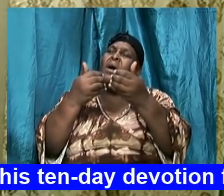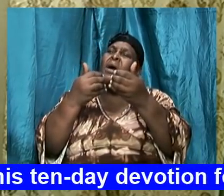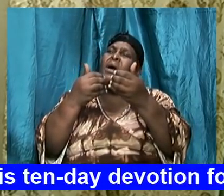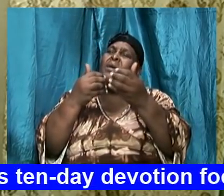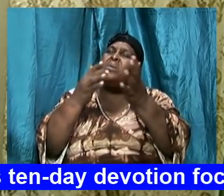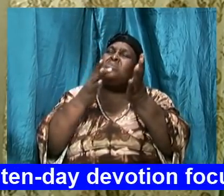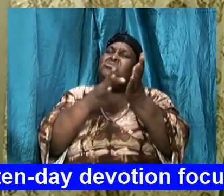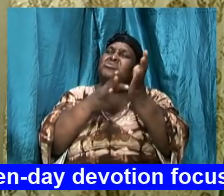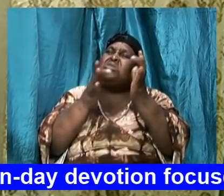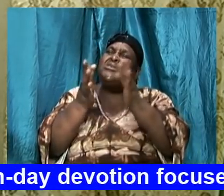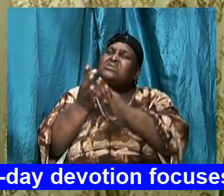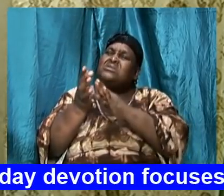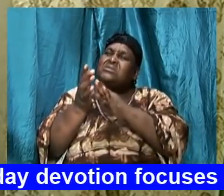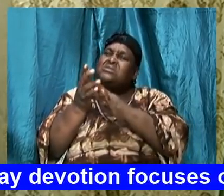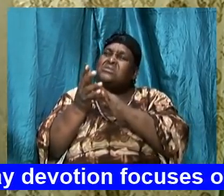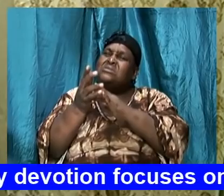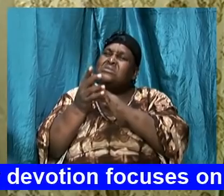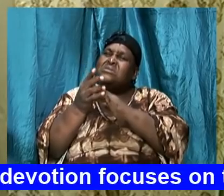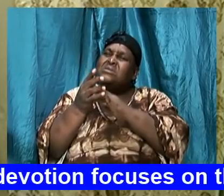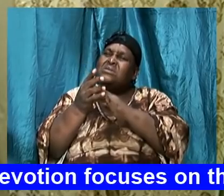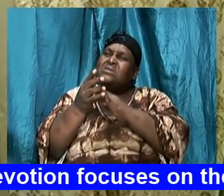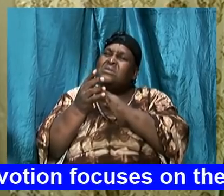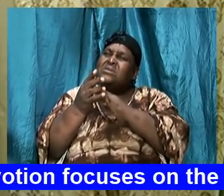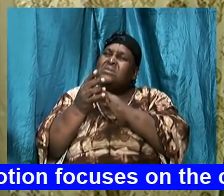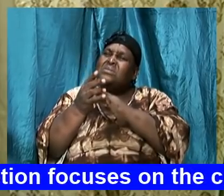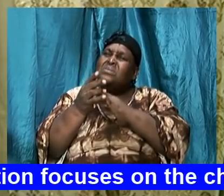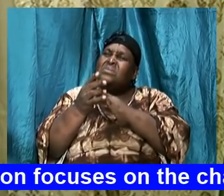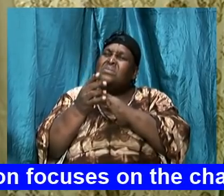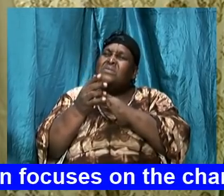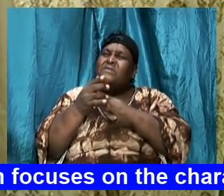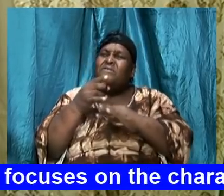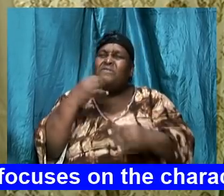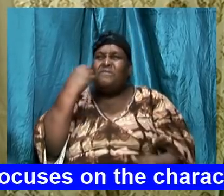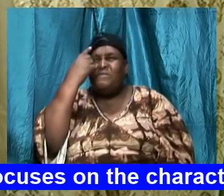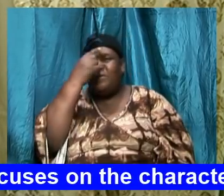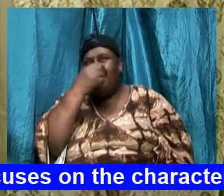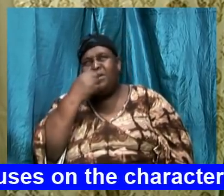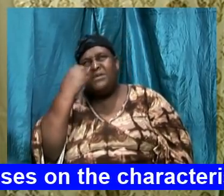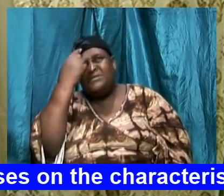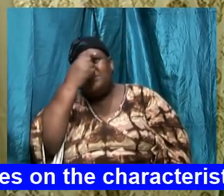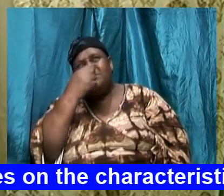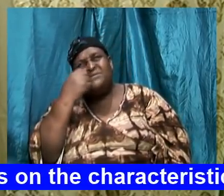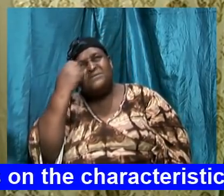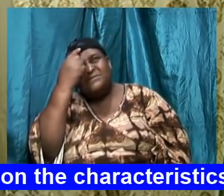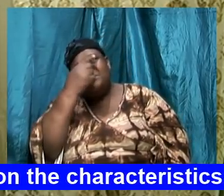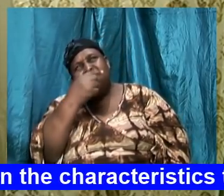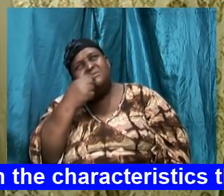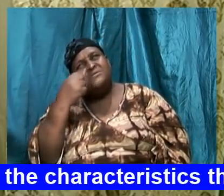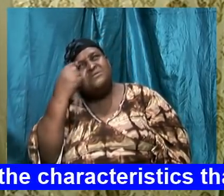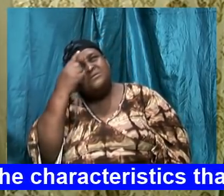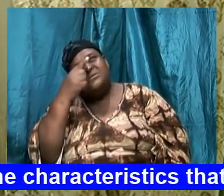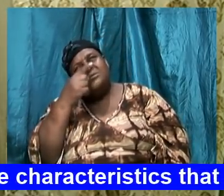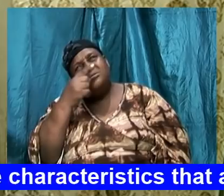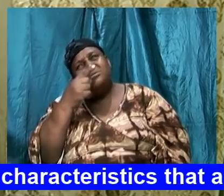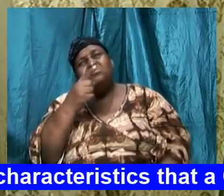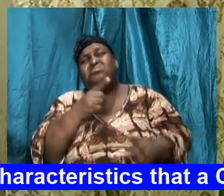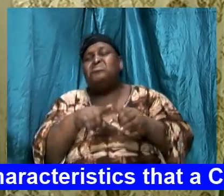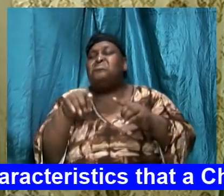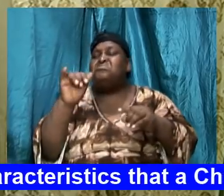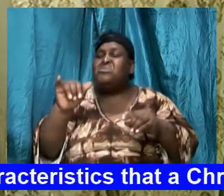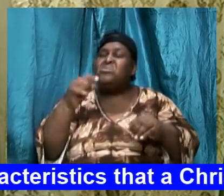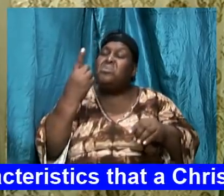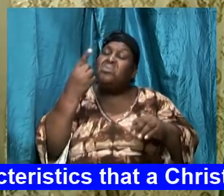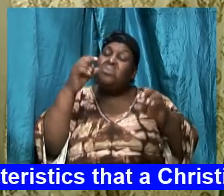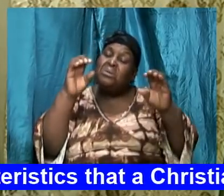All of us have a particular perspective of what His face is like. But that only can happen